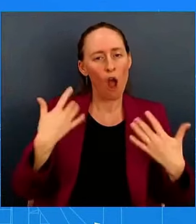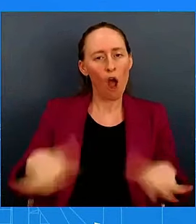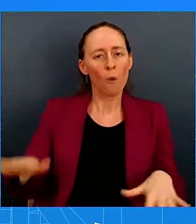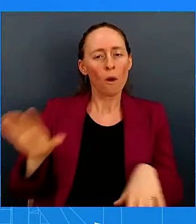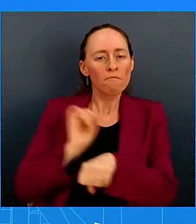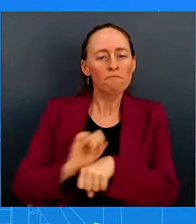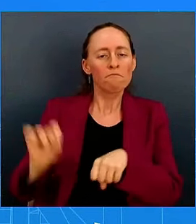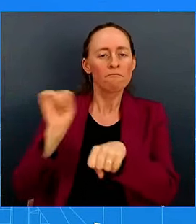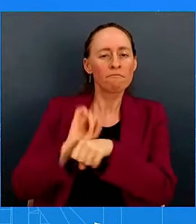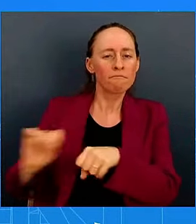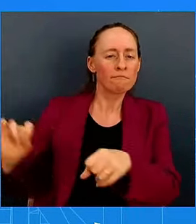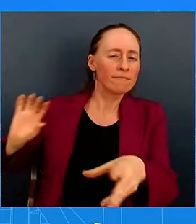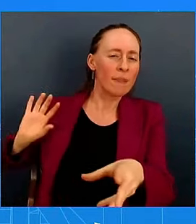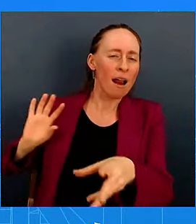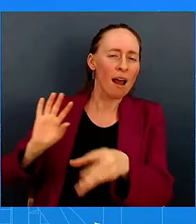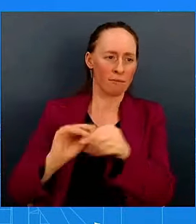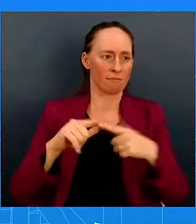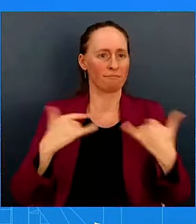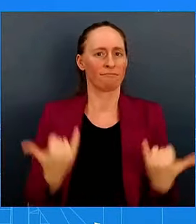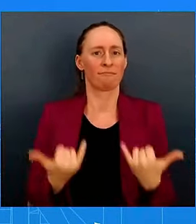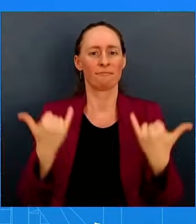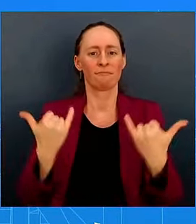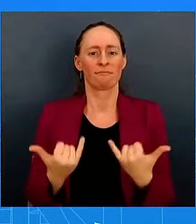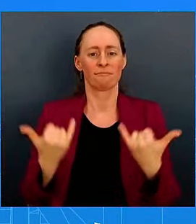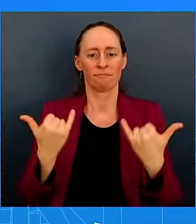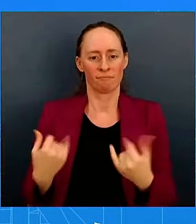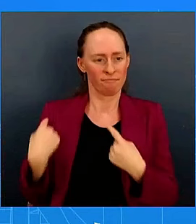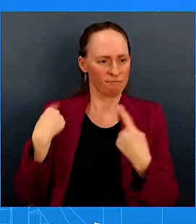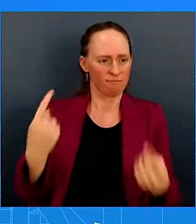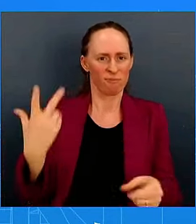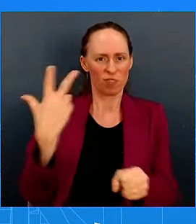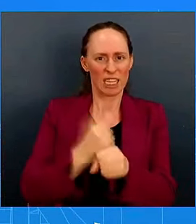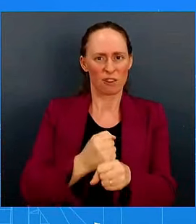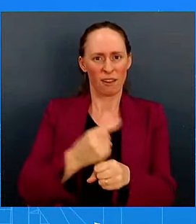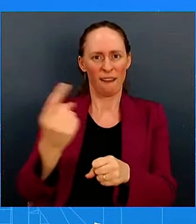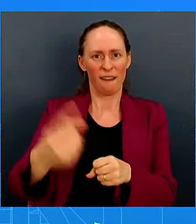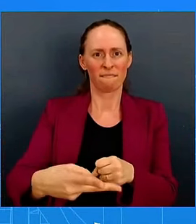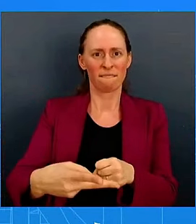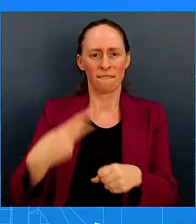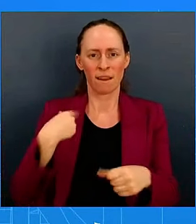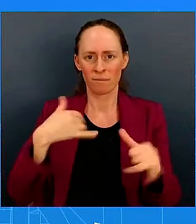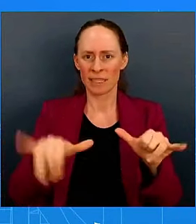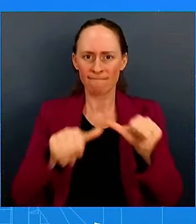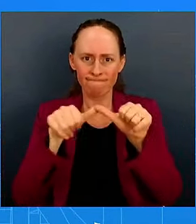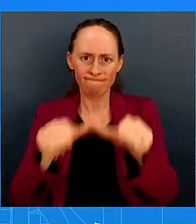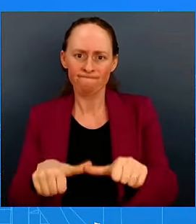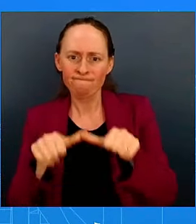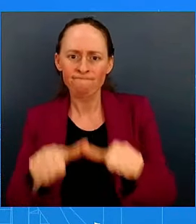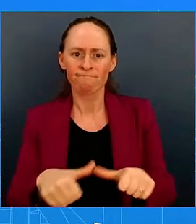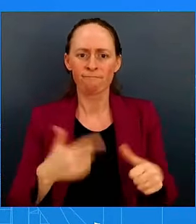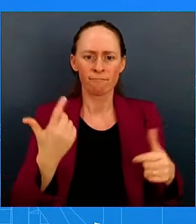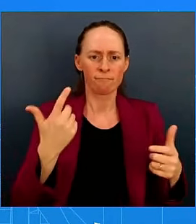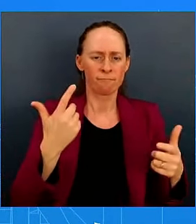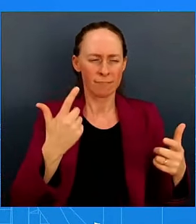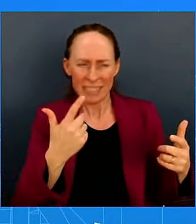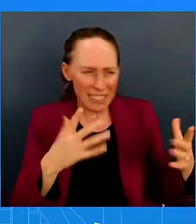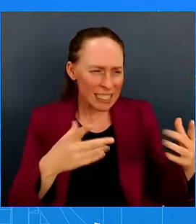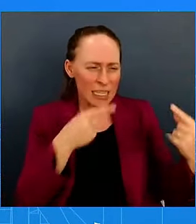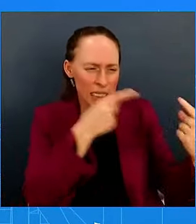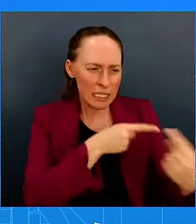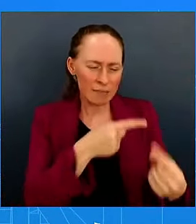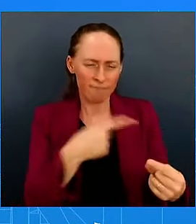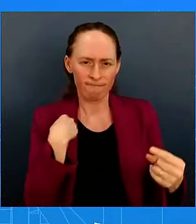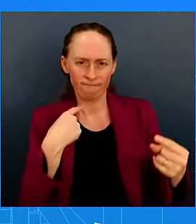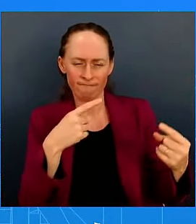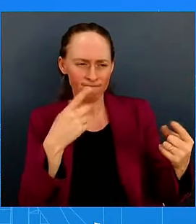in the past three and a half years, making sure that we are addressing the issues of American families and American people across the country. And